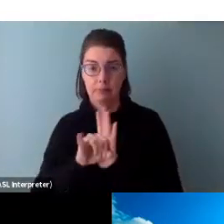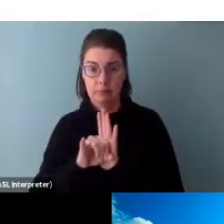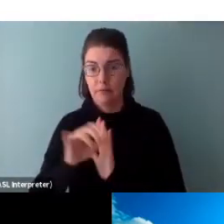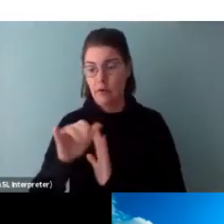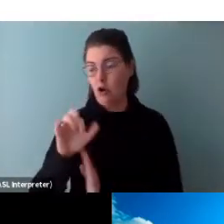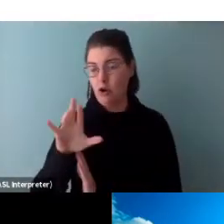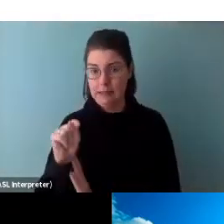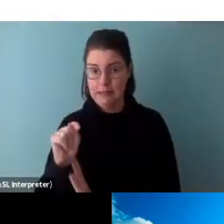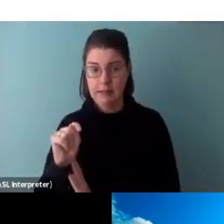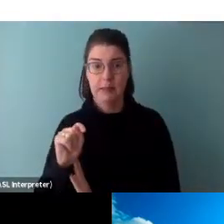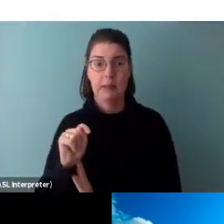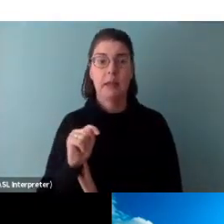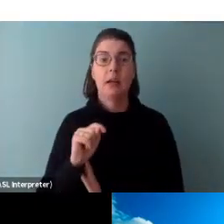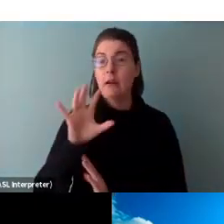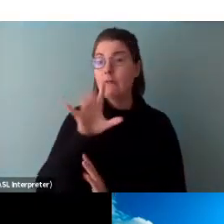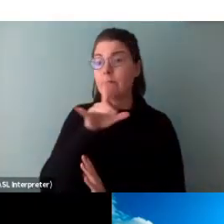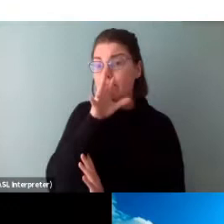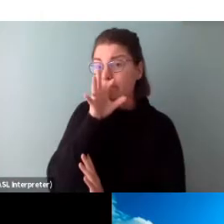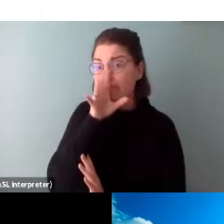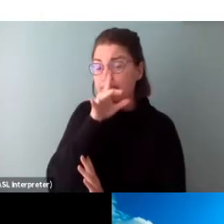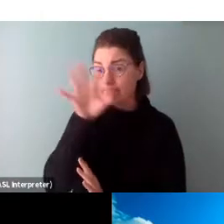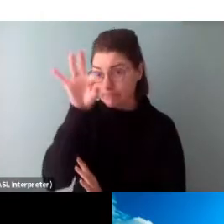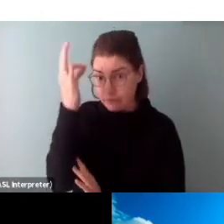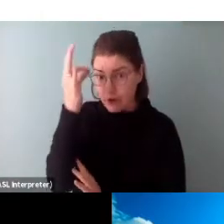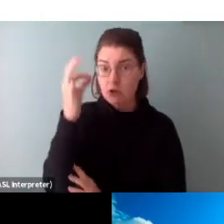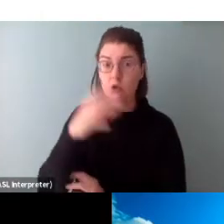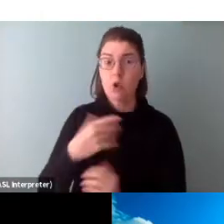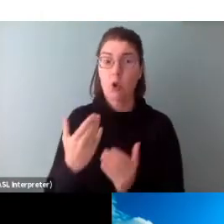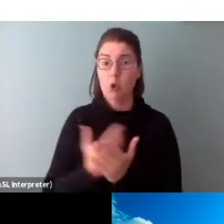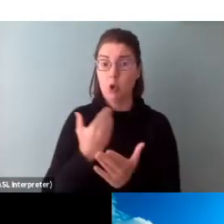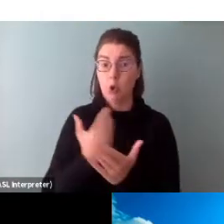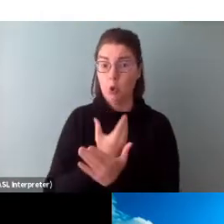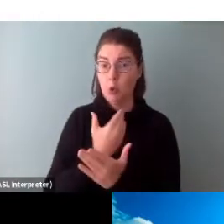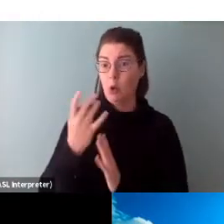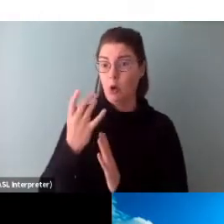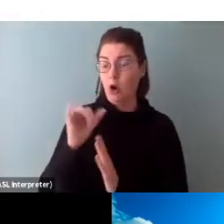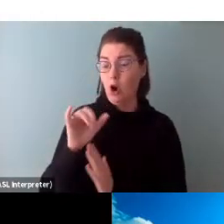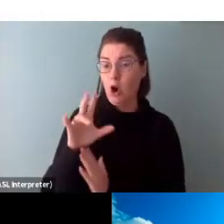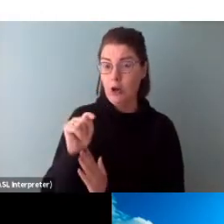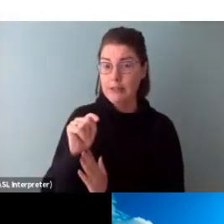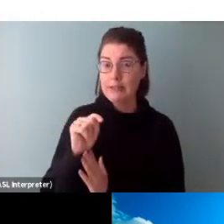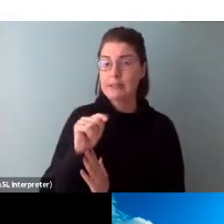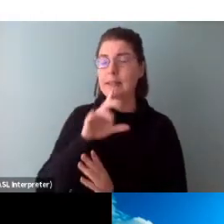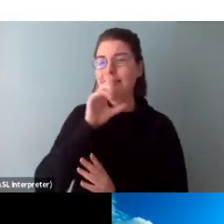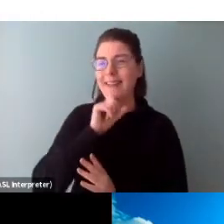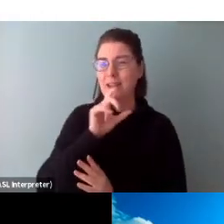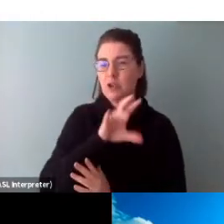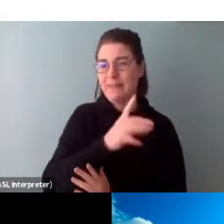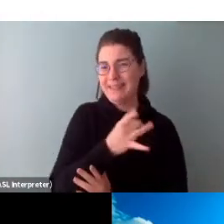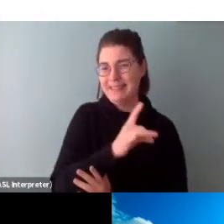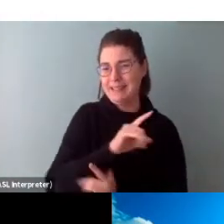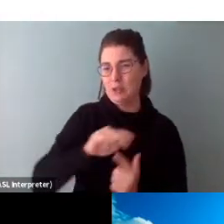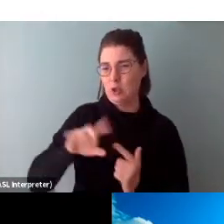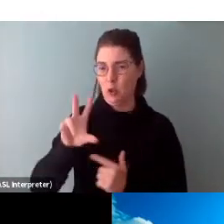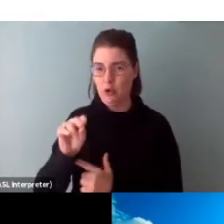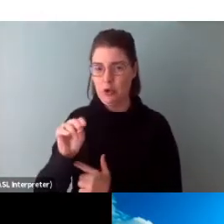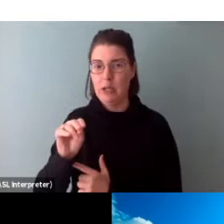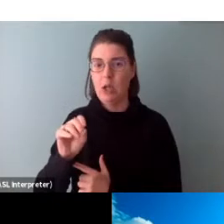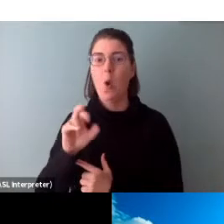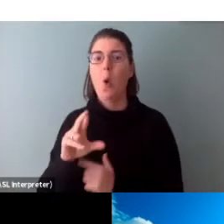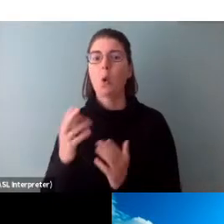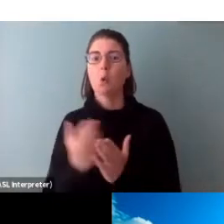artists who are between the age of 18 and 30, and artists located in regions outside of Toronto, and as well